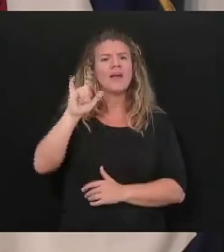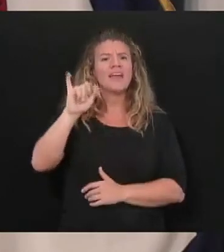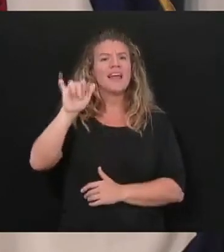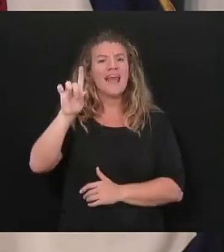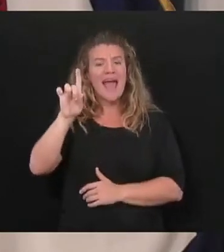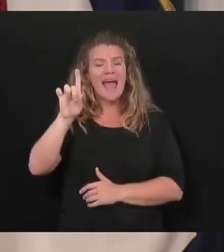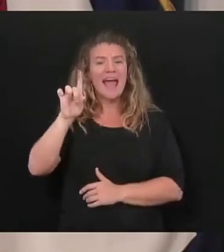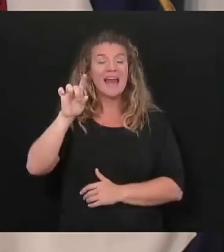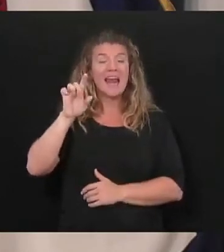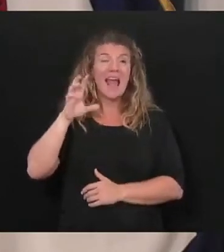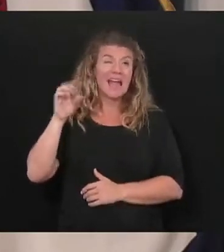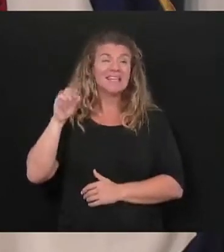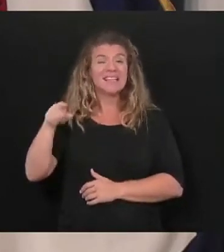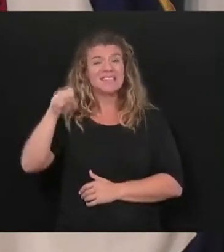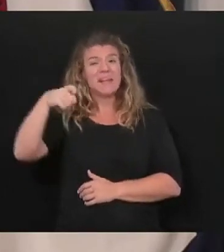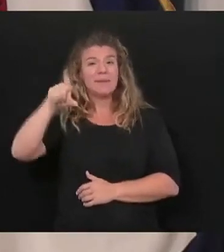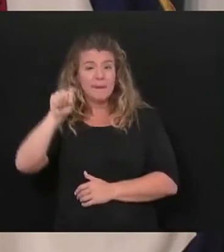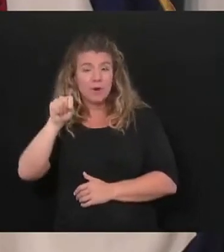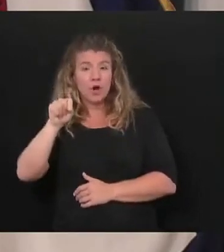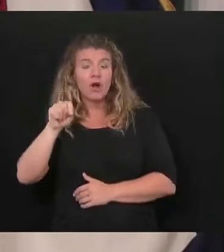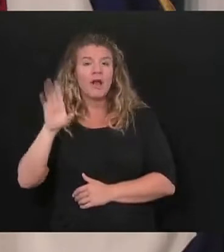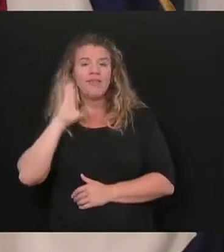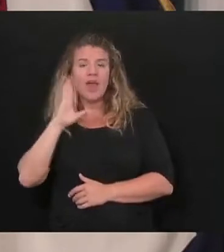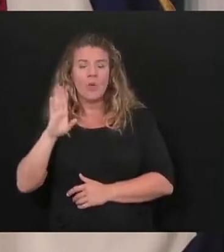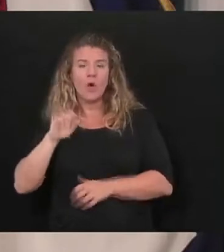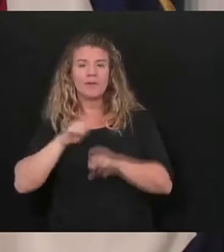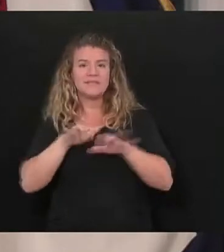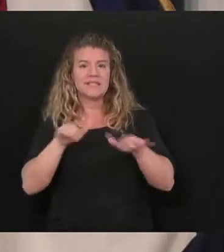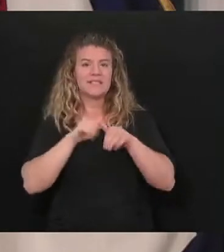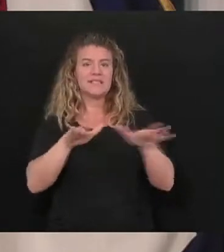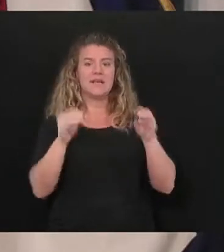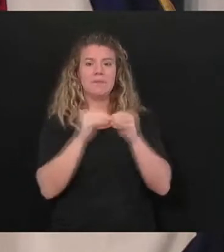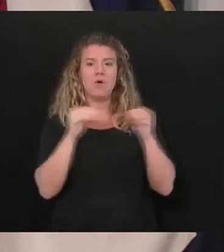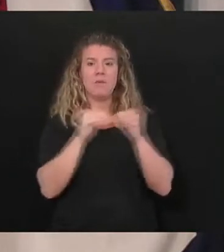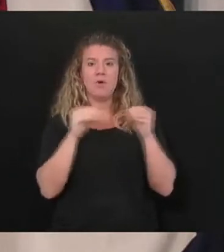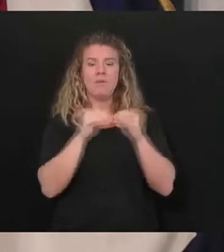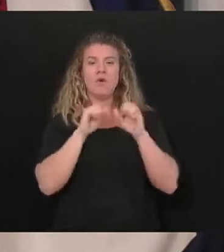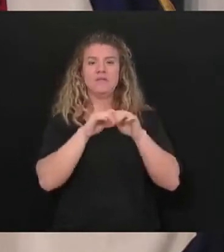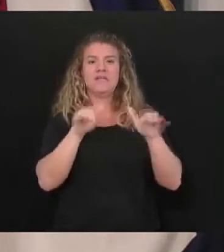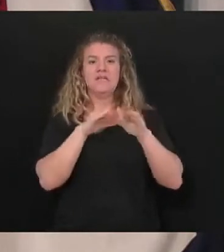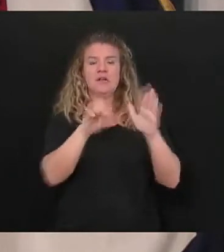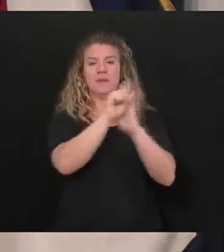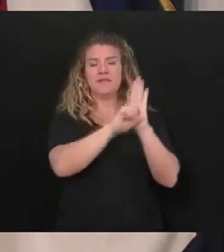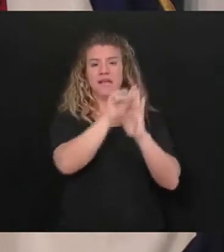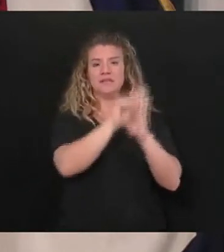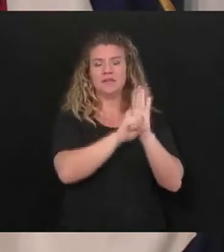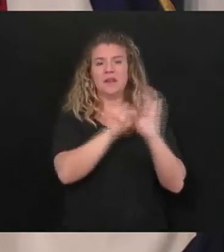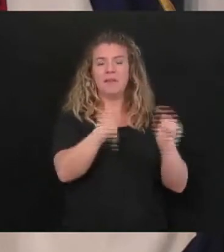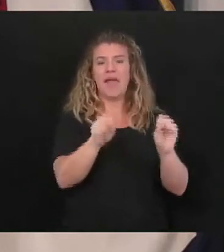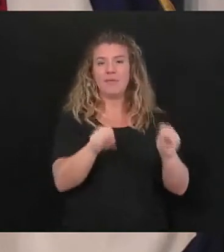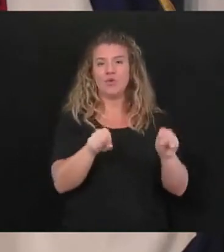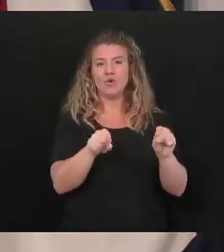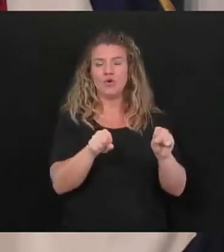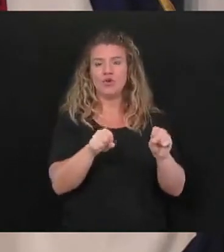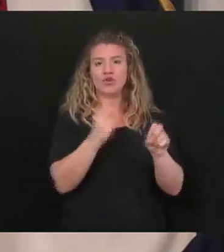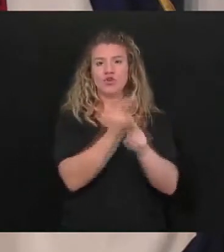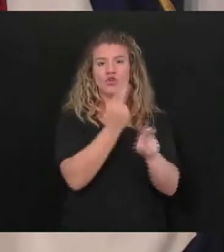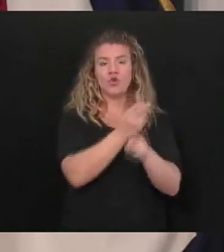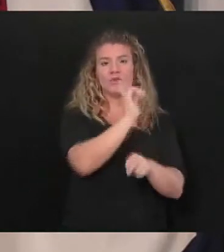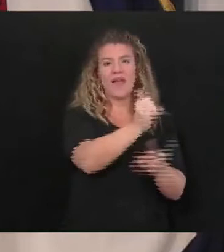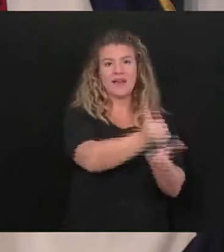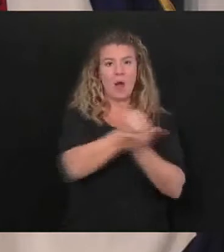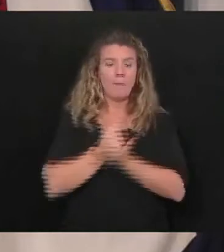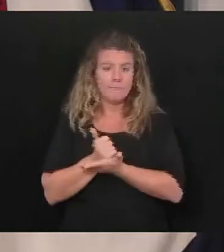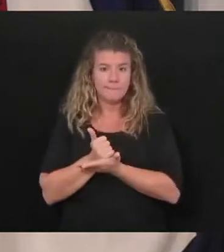September they will be pumping more and more and more of that drug to the states and everything to be able to treat us and